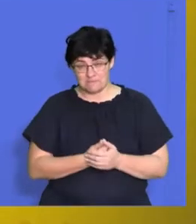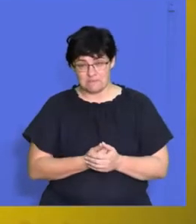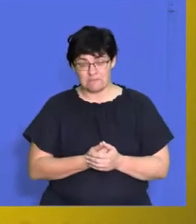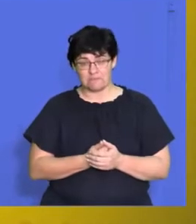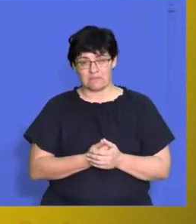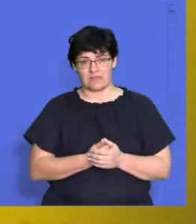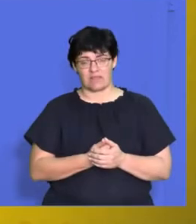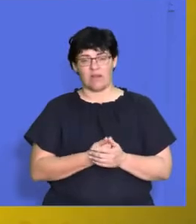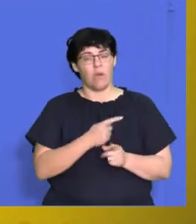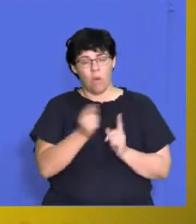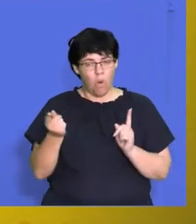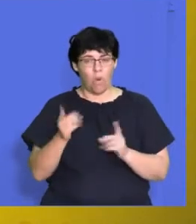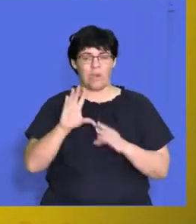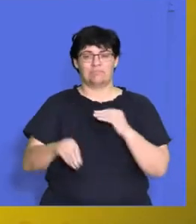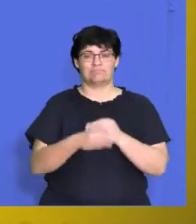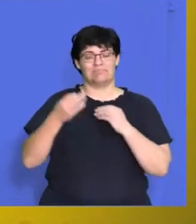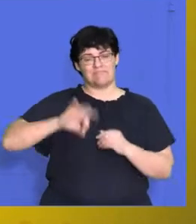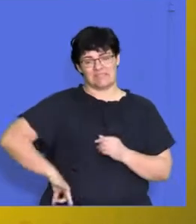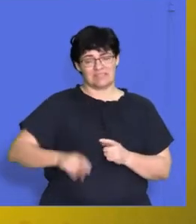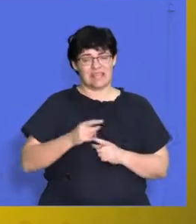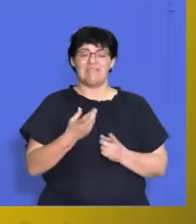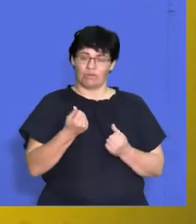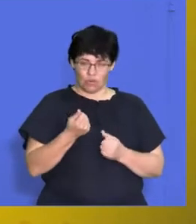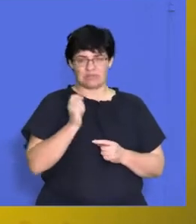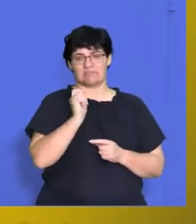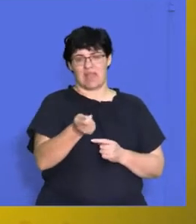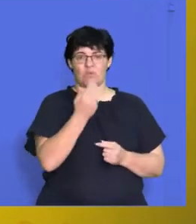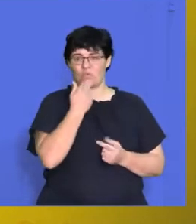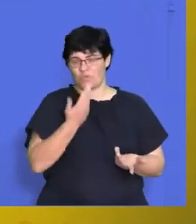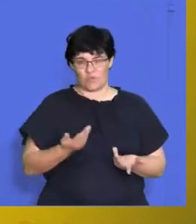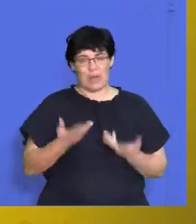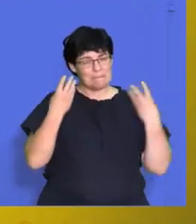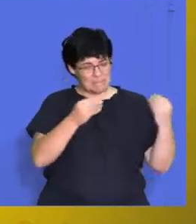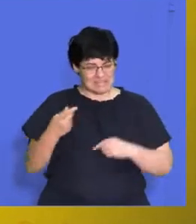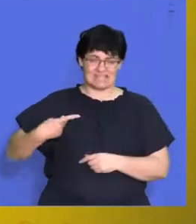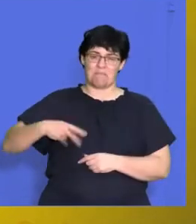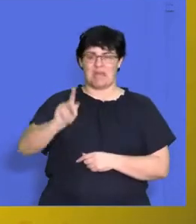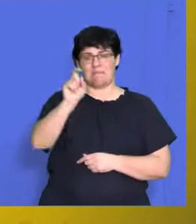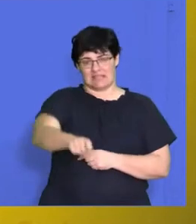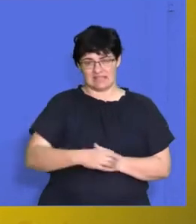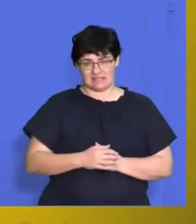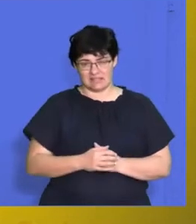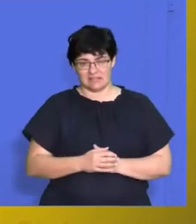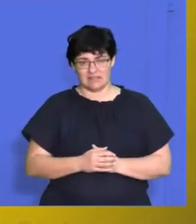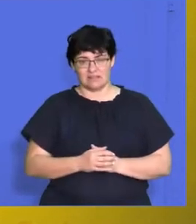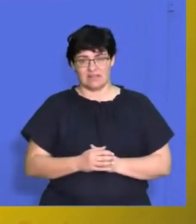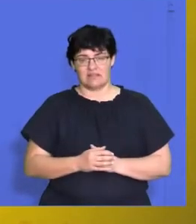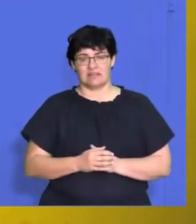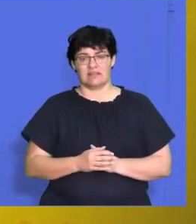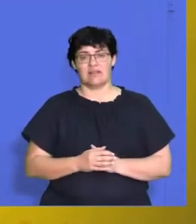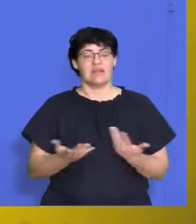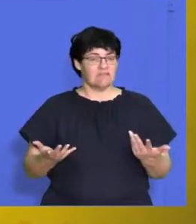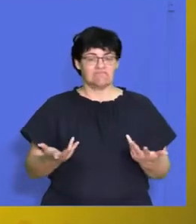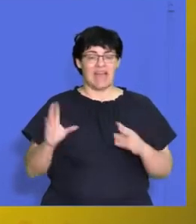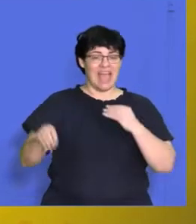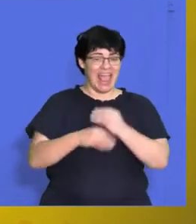So all of these fringe benefits, they come at a cost, so now that's going to be an additional cost for the organization. If